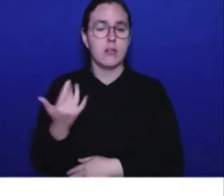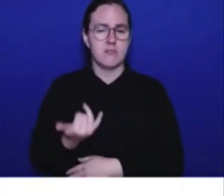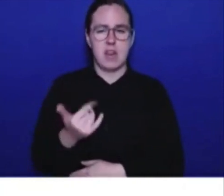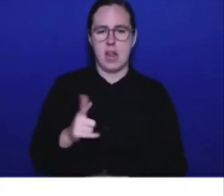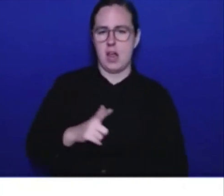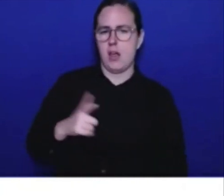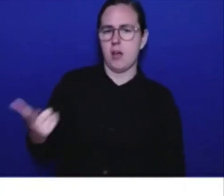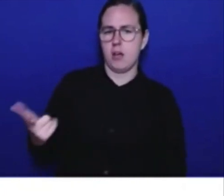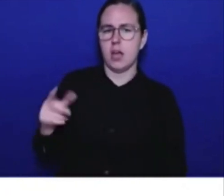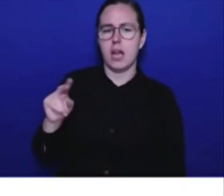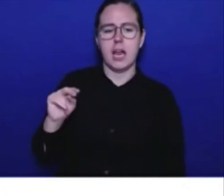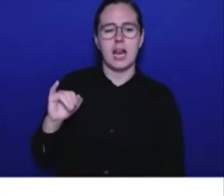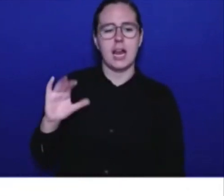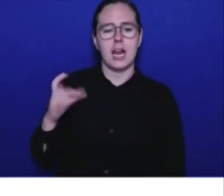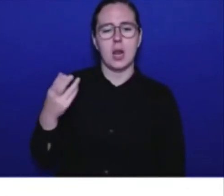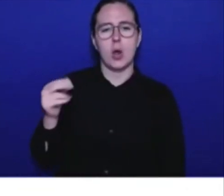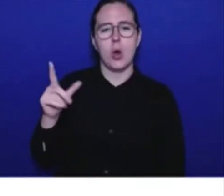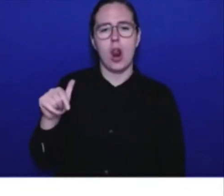financial situation.